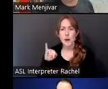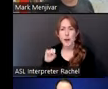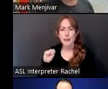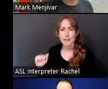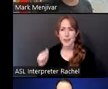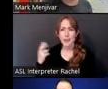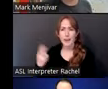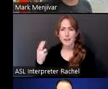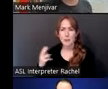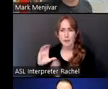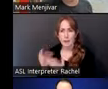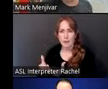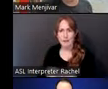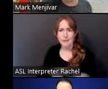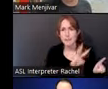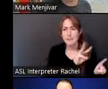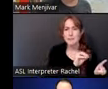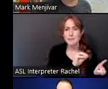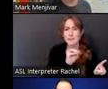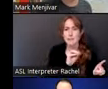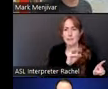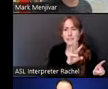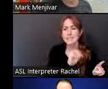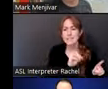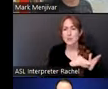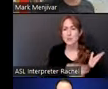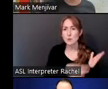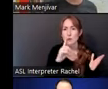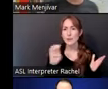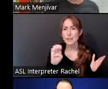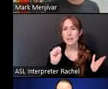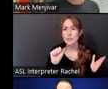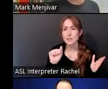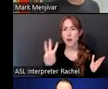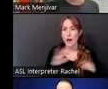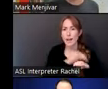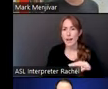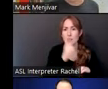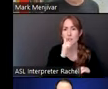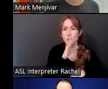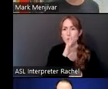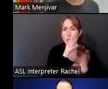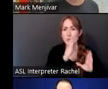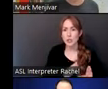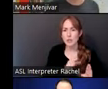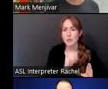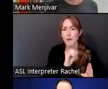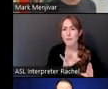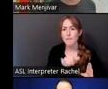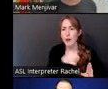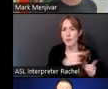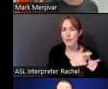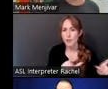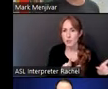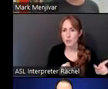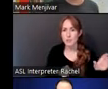class, and then 60 students from an ESOL class, English for Speakers of Other Languages. And they came together for a three-day workshop. On the